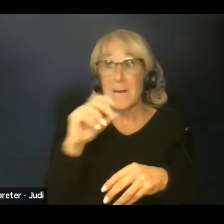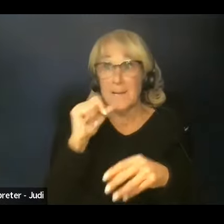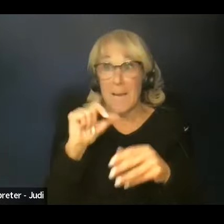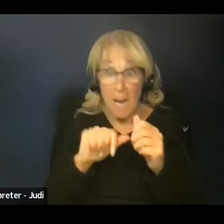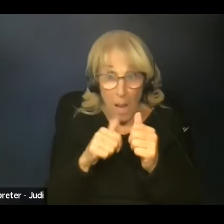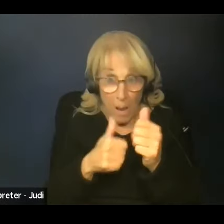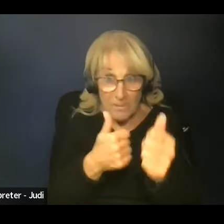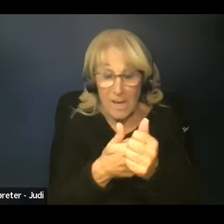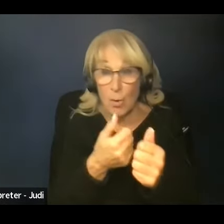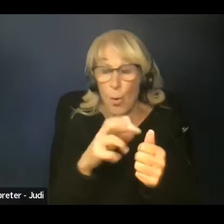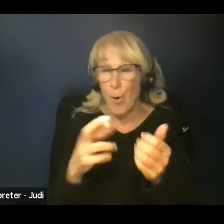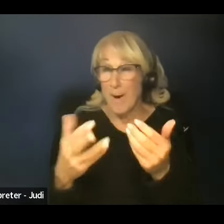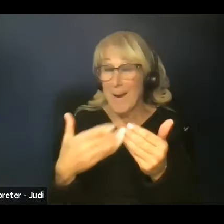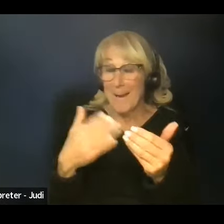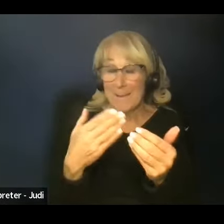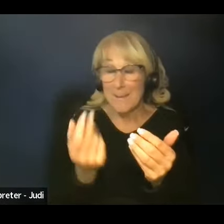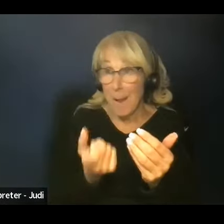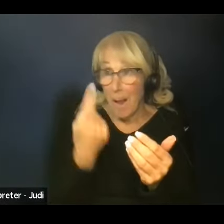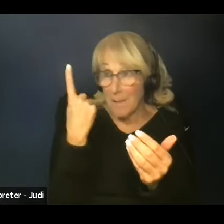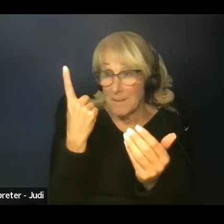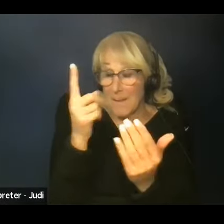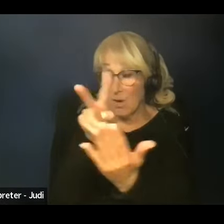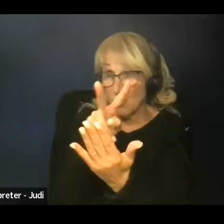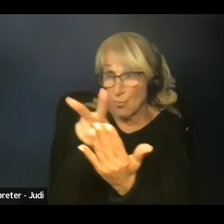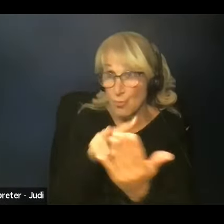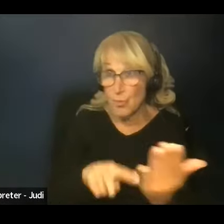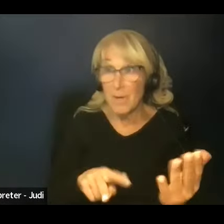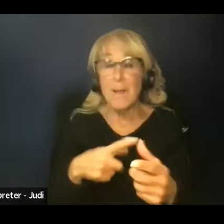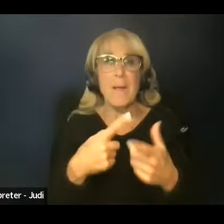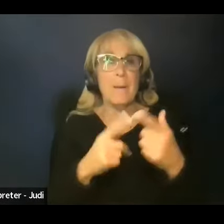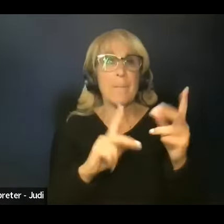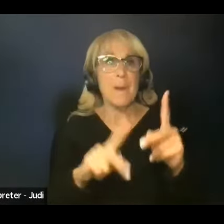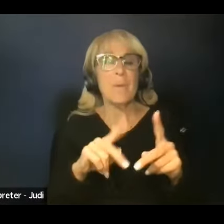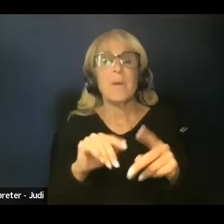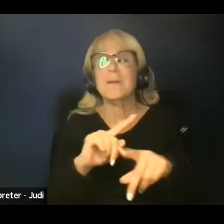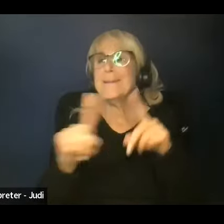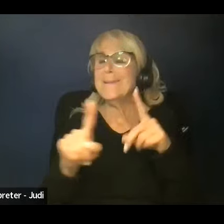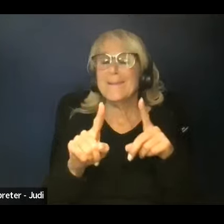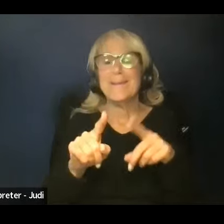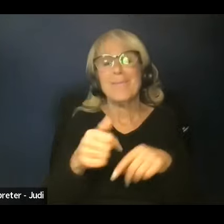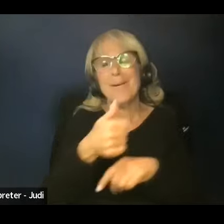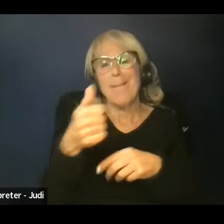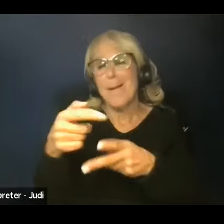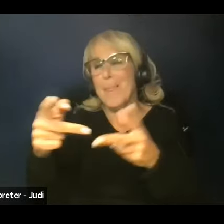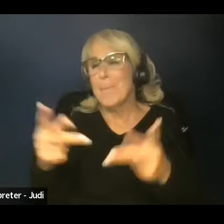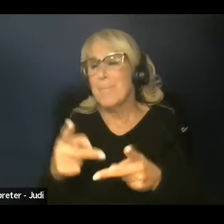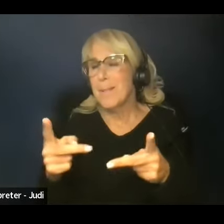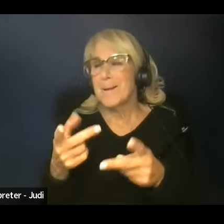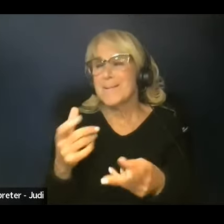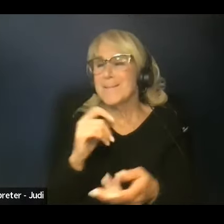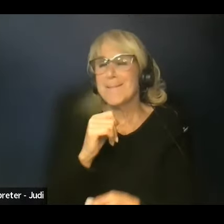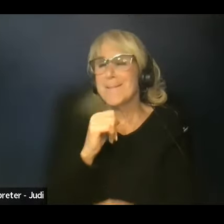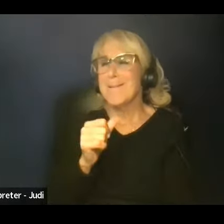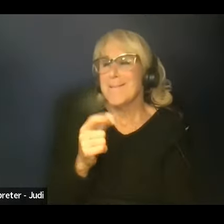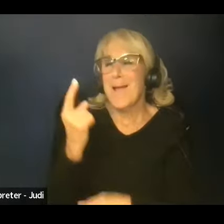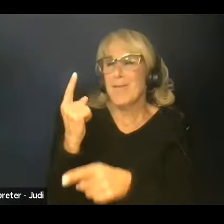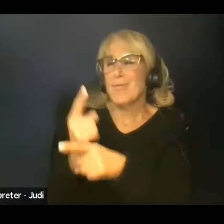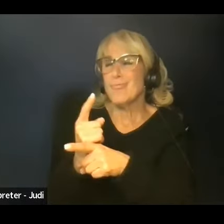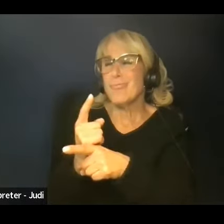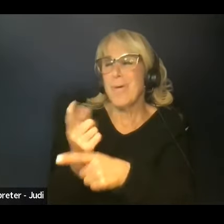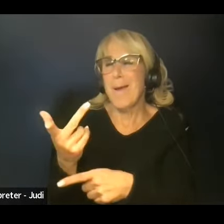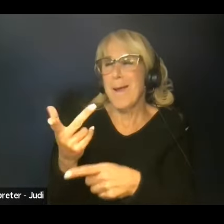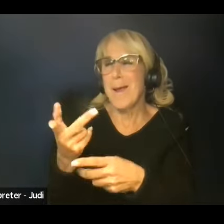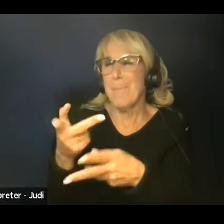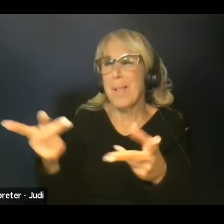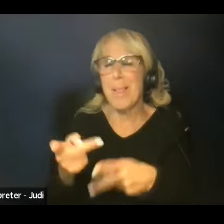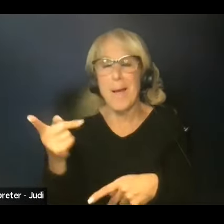or easy to navigate, people are going to go and get their information from sources that are not necessarily the right ones. You